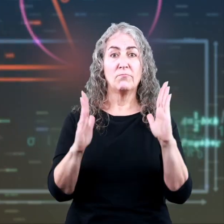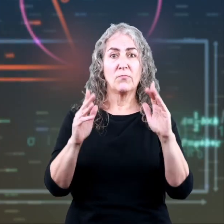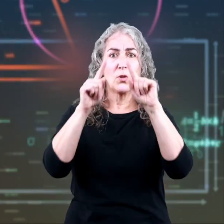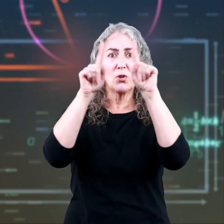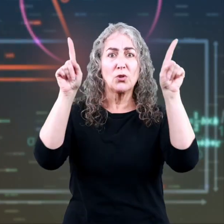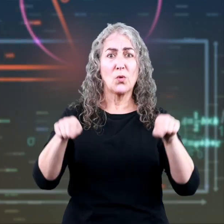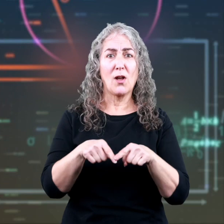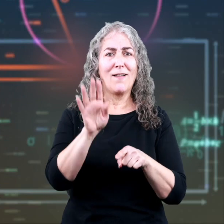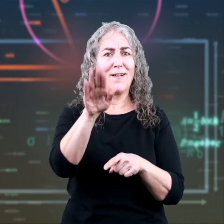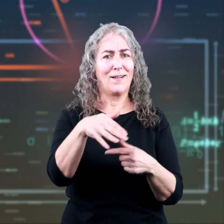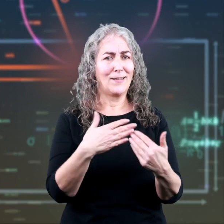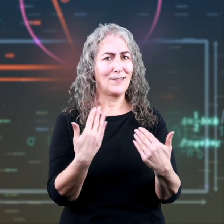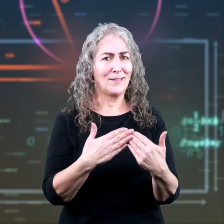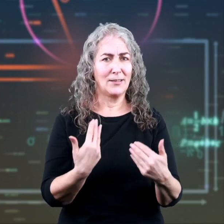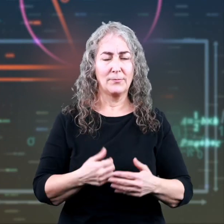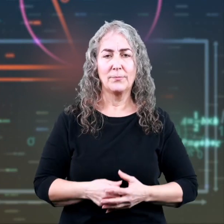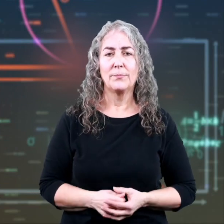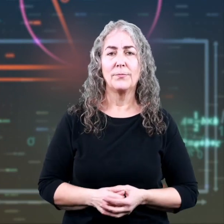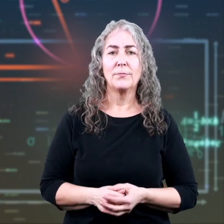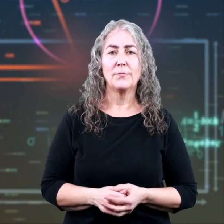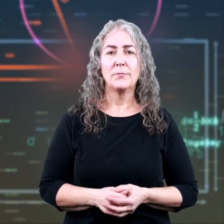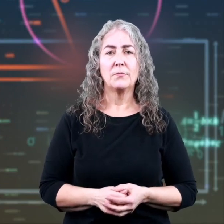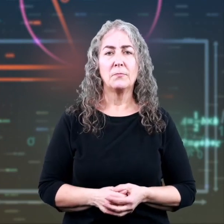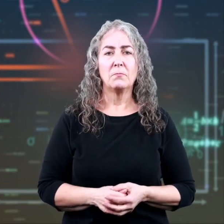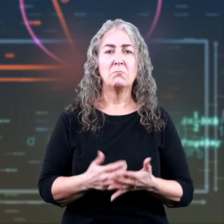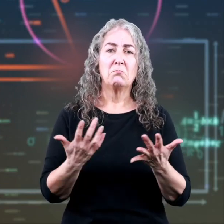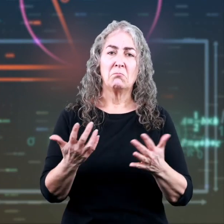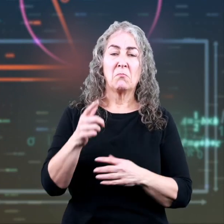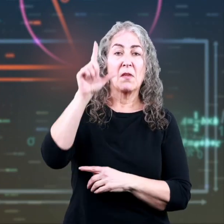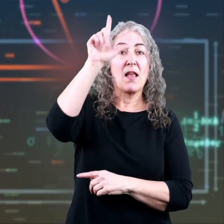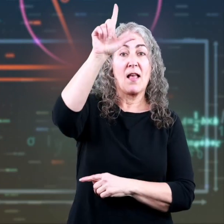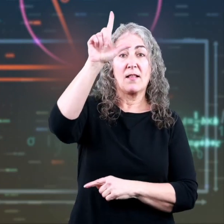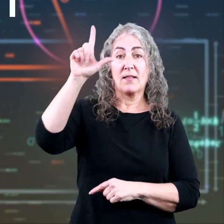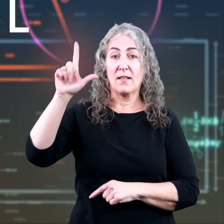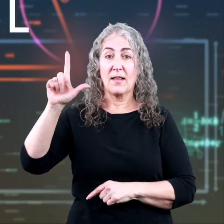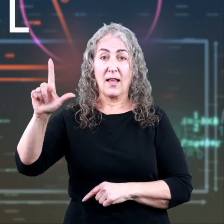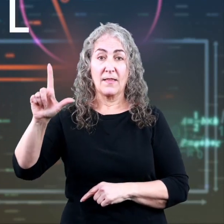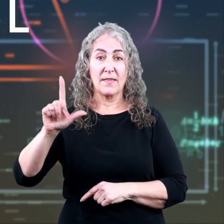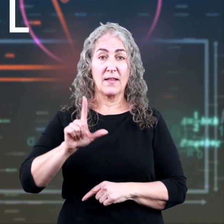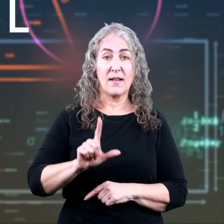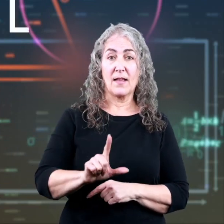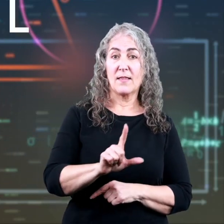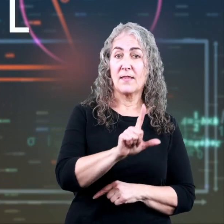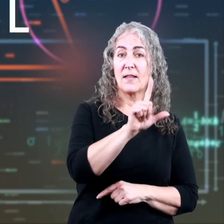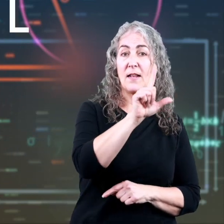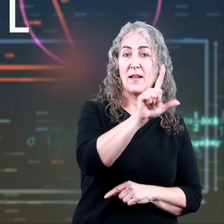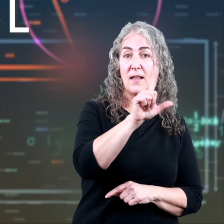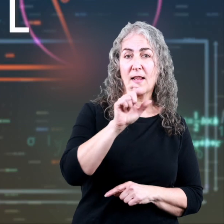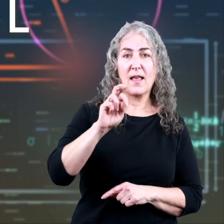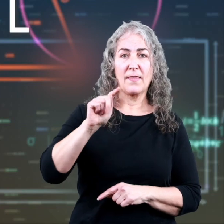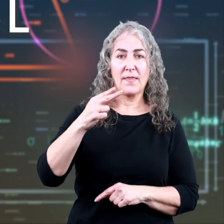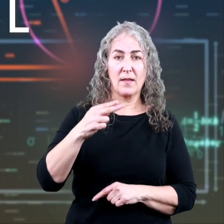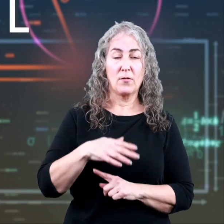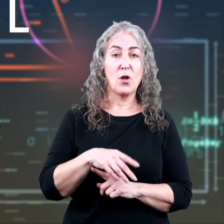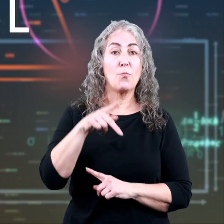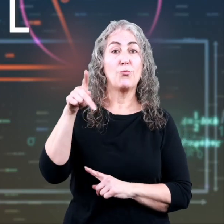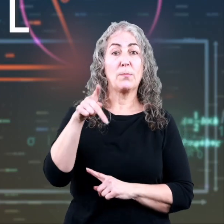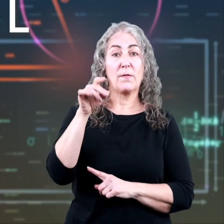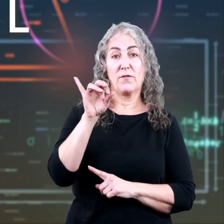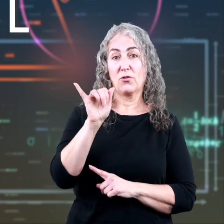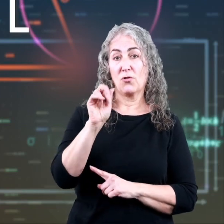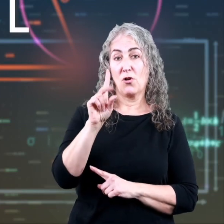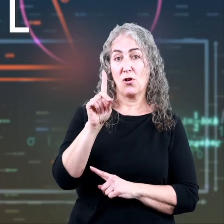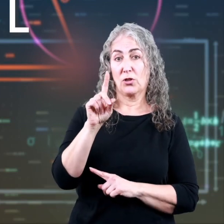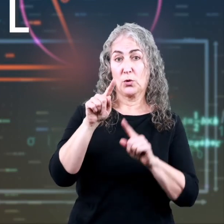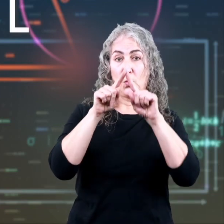if you have a square? Well, that's even easier. Since all four sides of a square are the same length, the perimeter